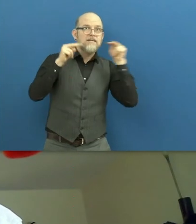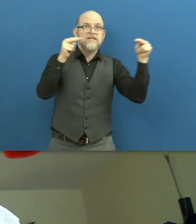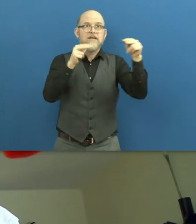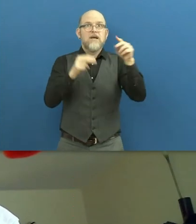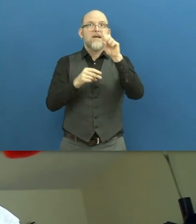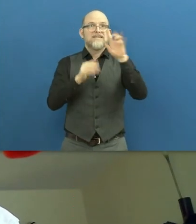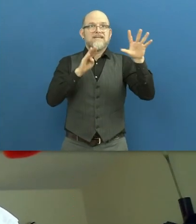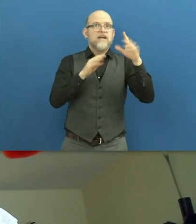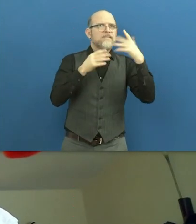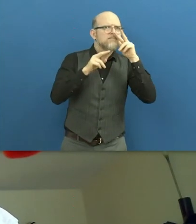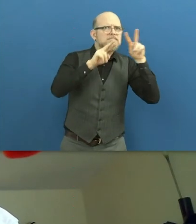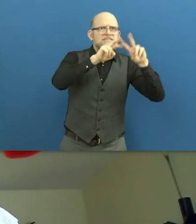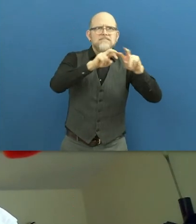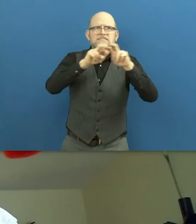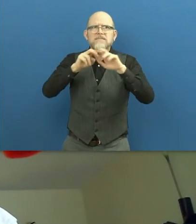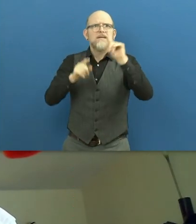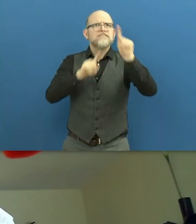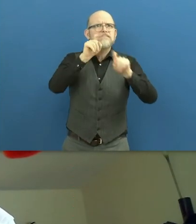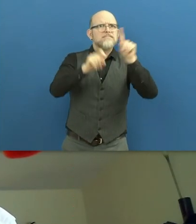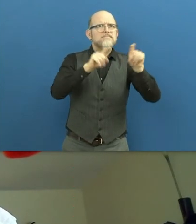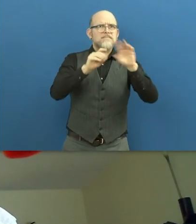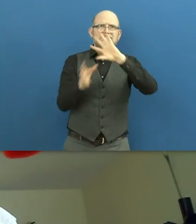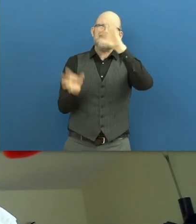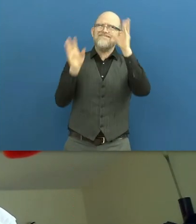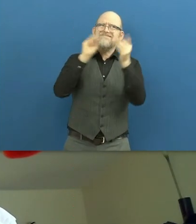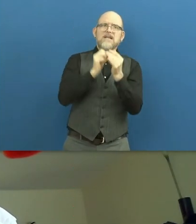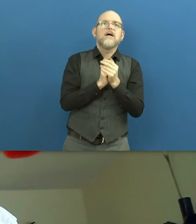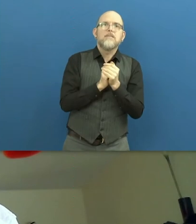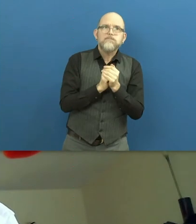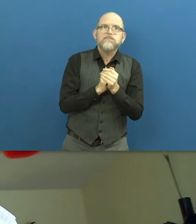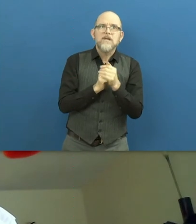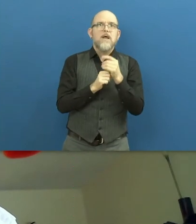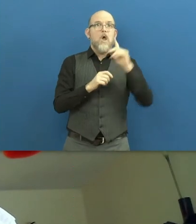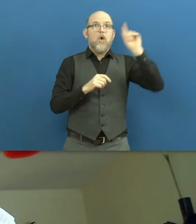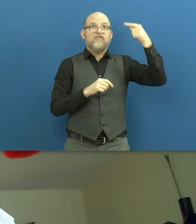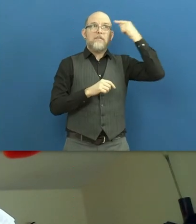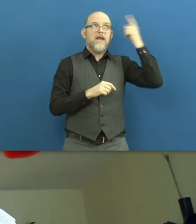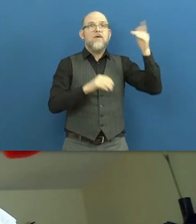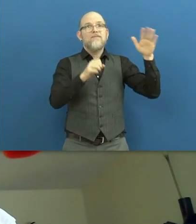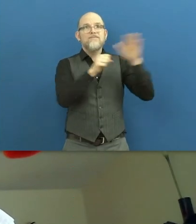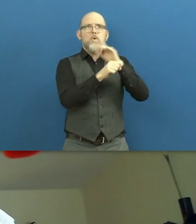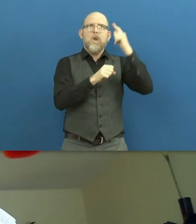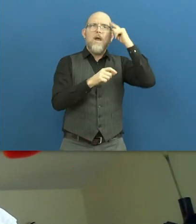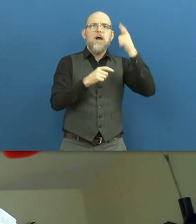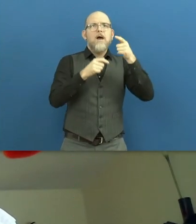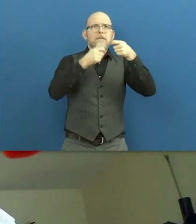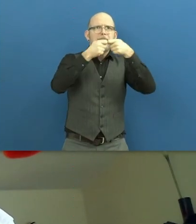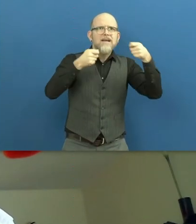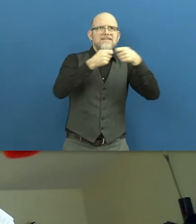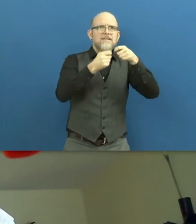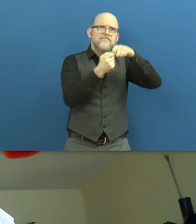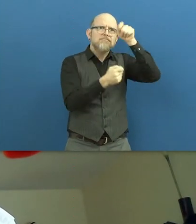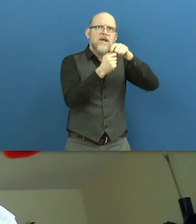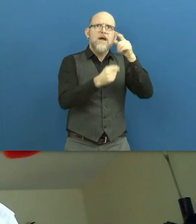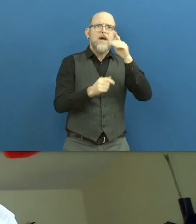indicated a worrying conclusion that states have overwhelmingly failed to take sufficient measures to protect the rights of persons with